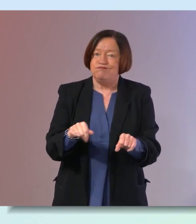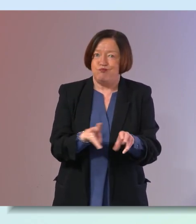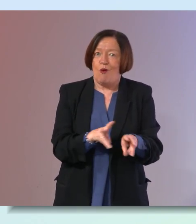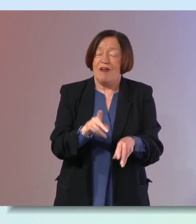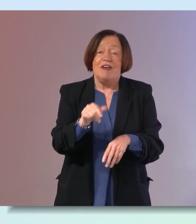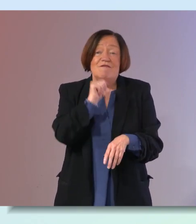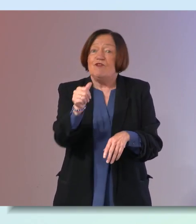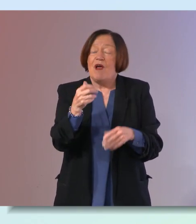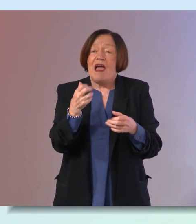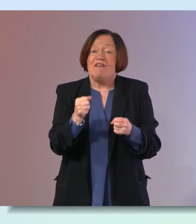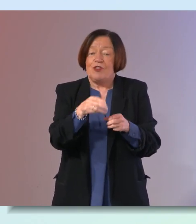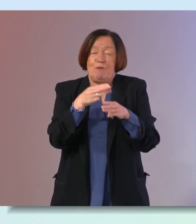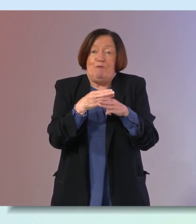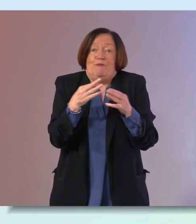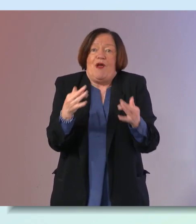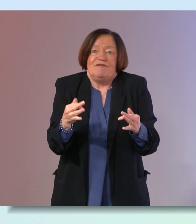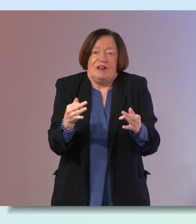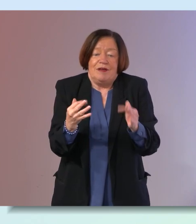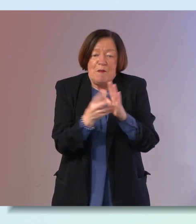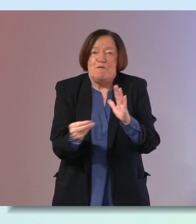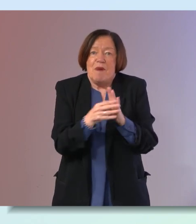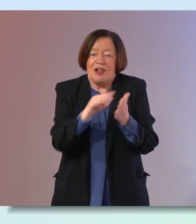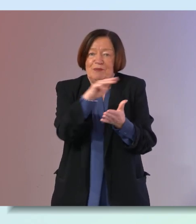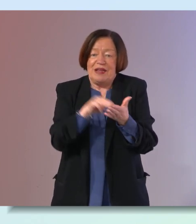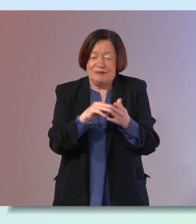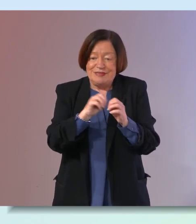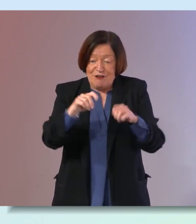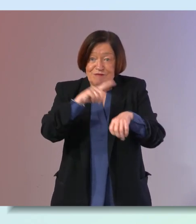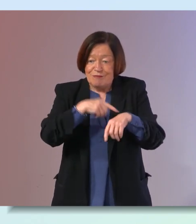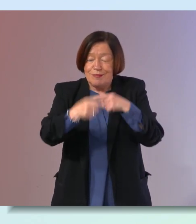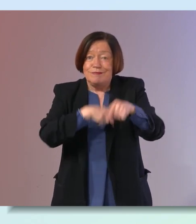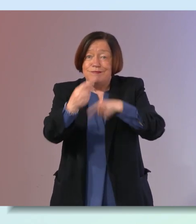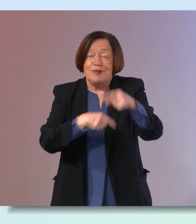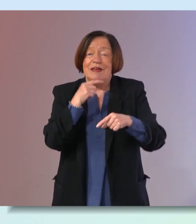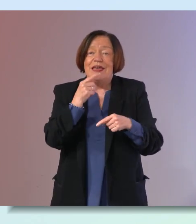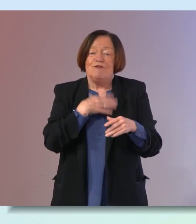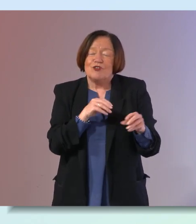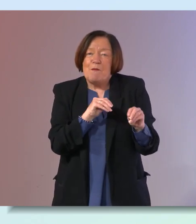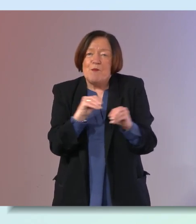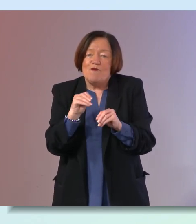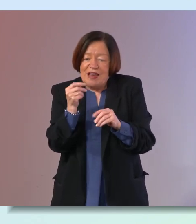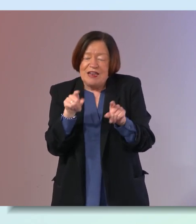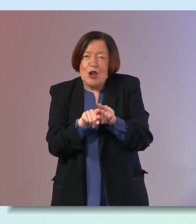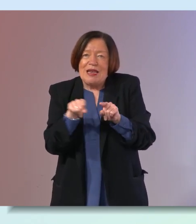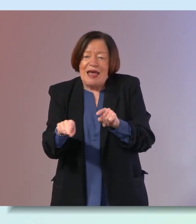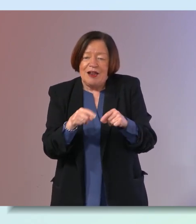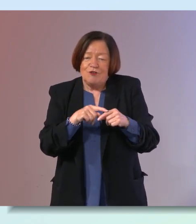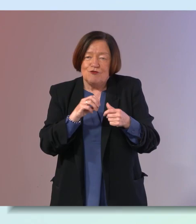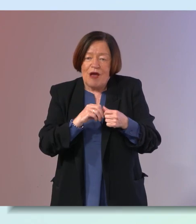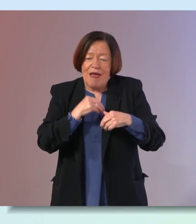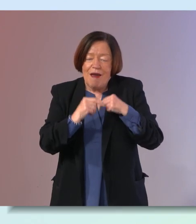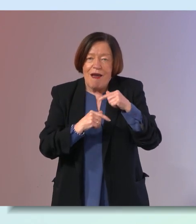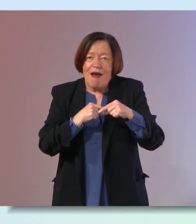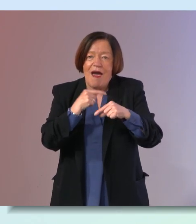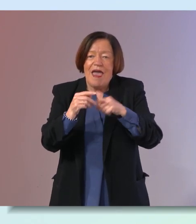even if you don't get that perfect model plate every time even moving a little bit more towards that every time you you